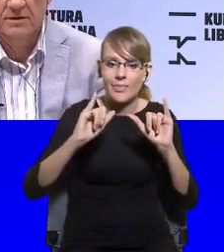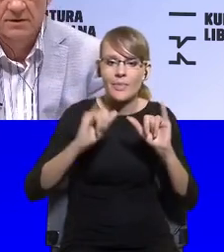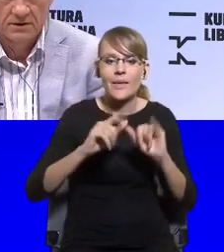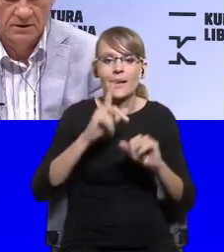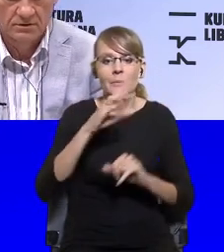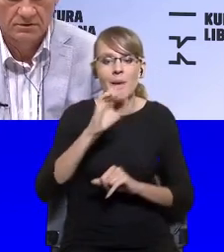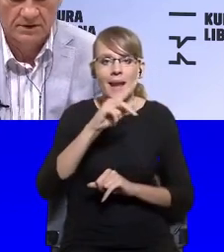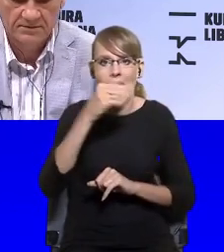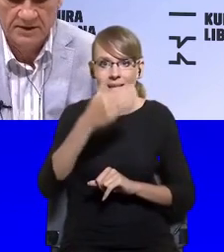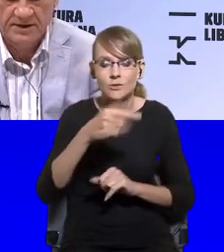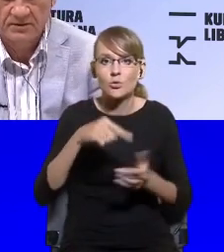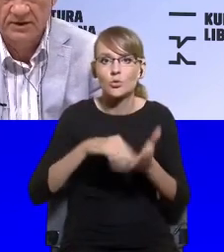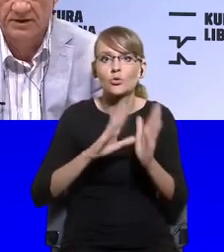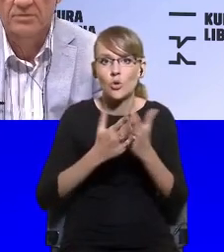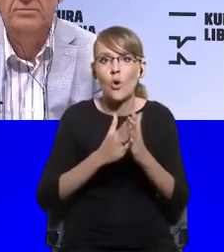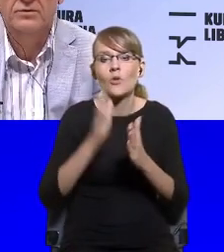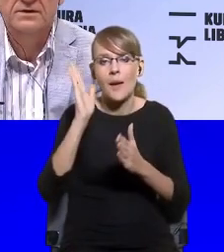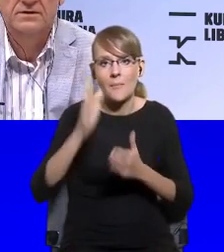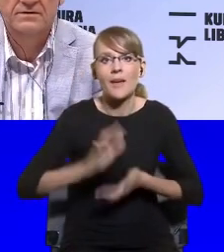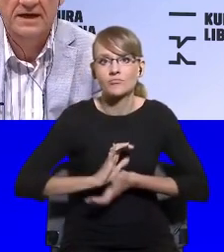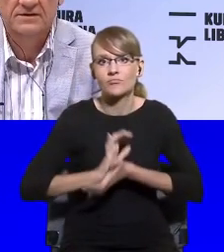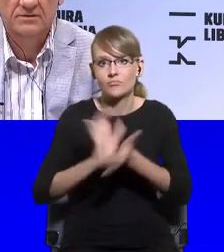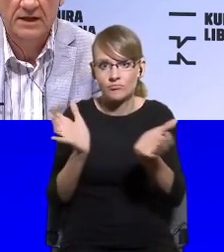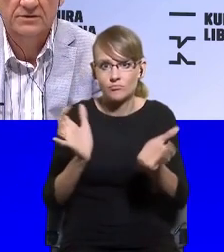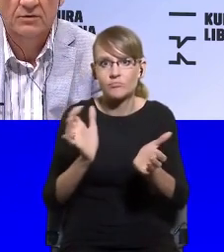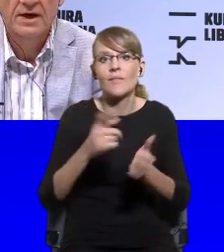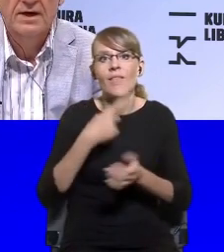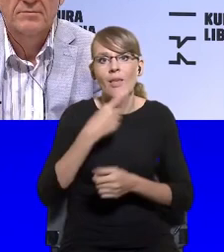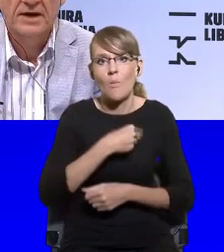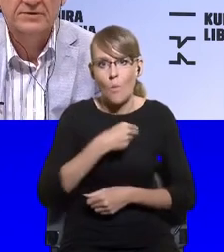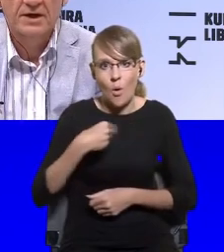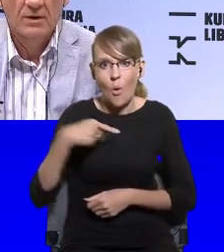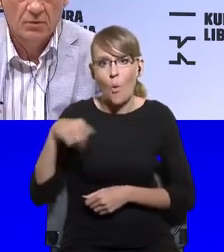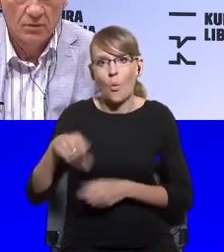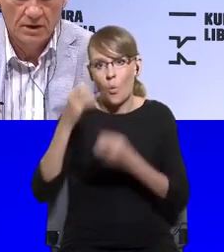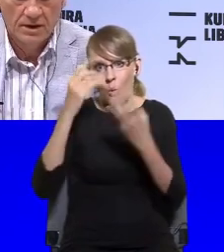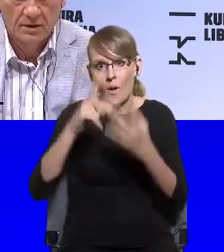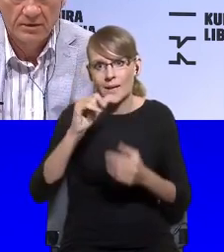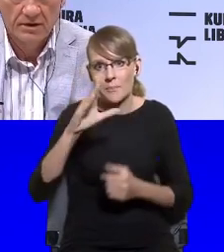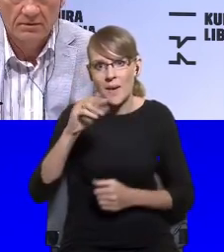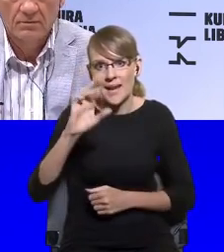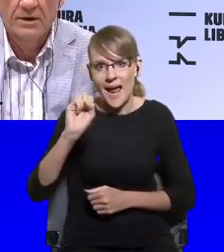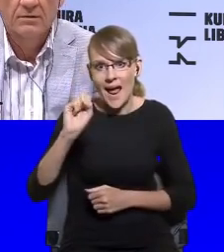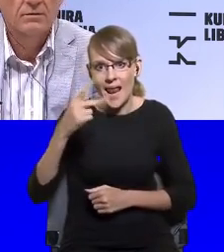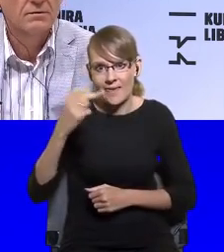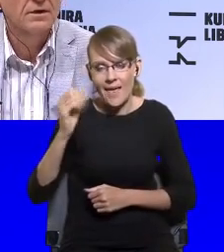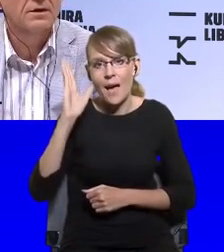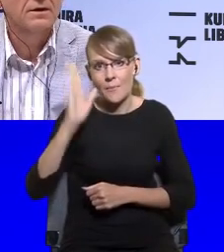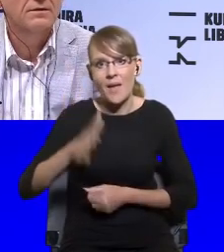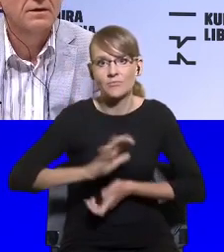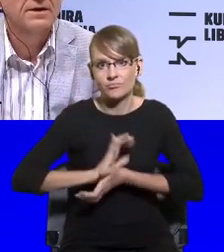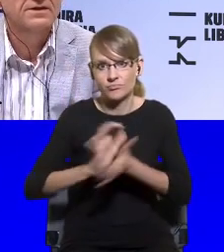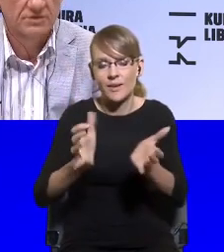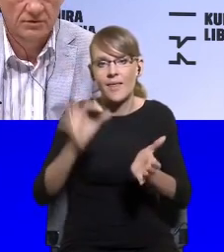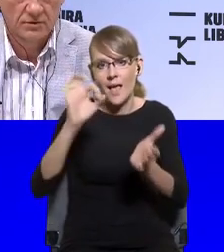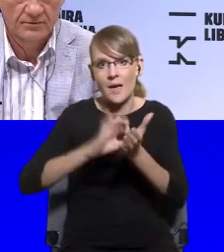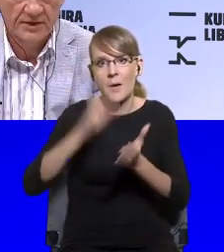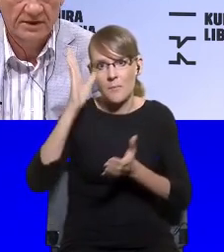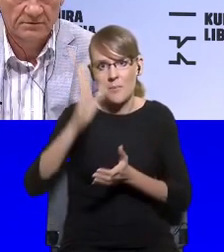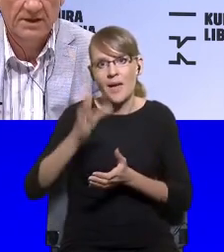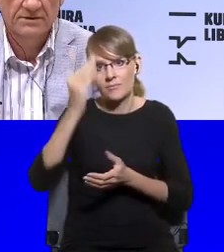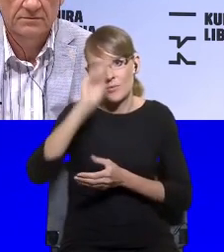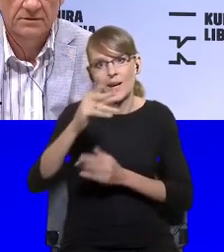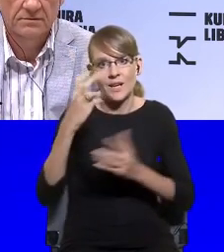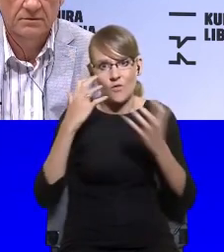and I'm sure Kultura Liberalna will keep you posted on that as well. So perhaps we'll listen to